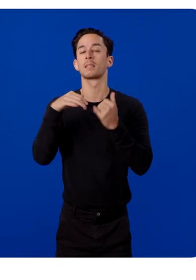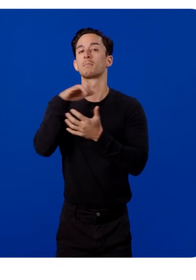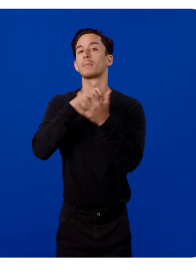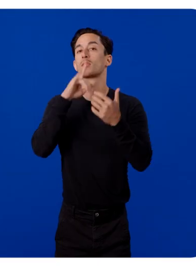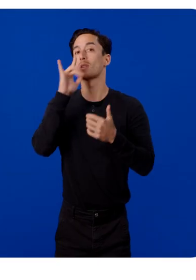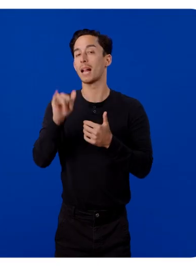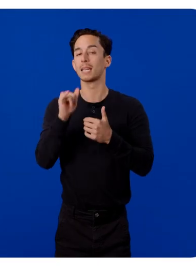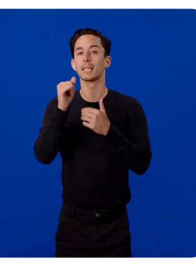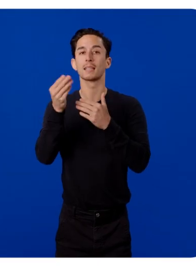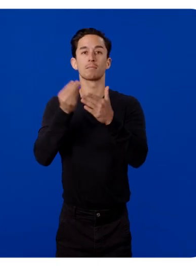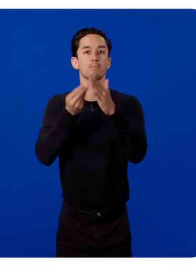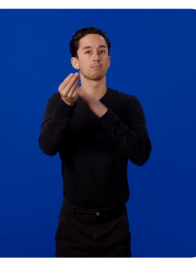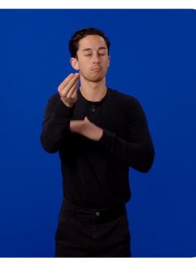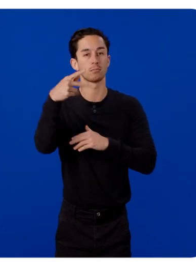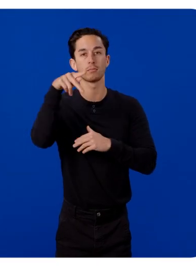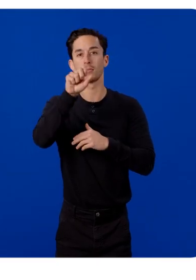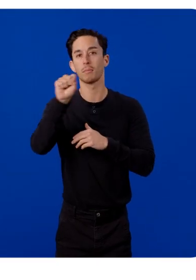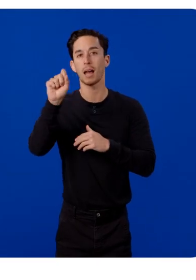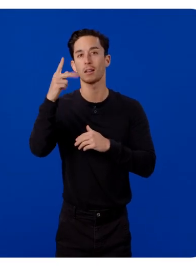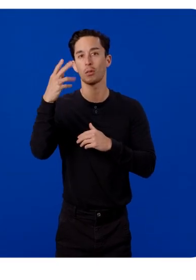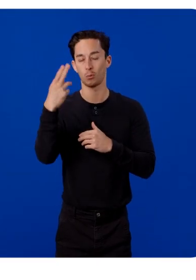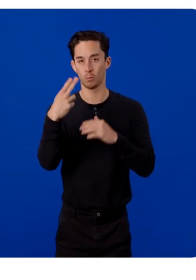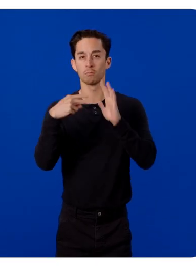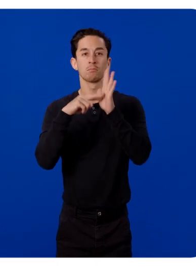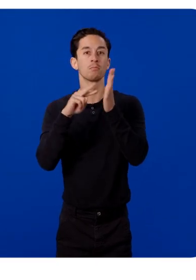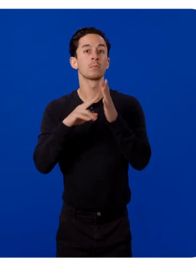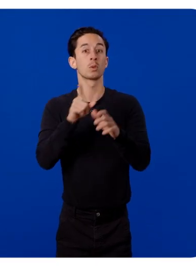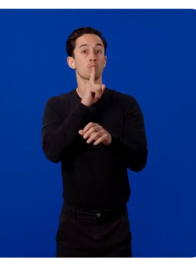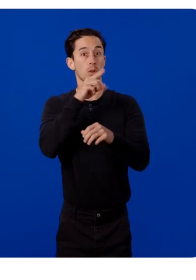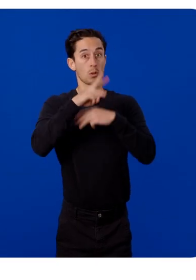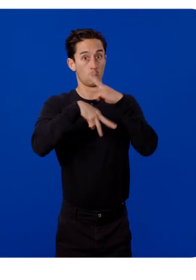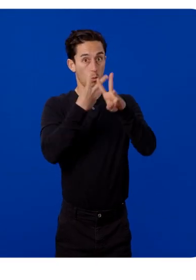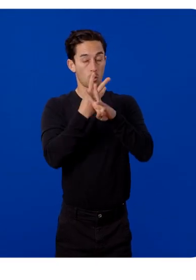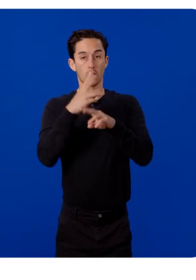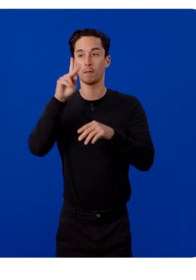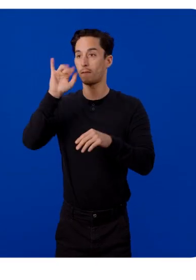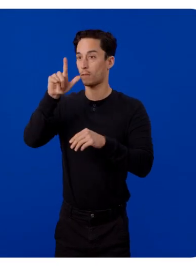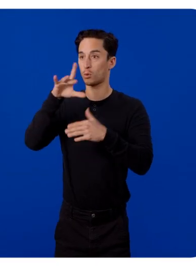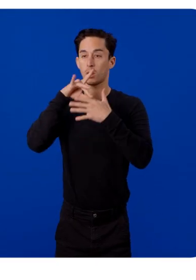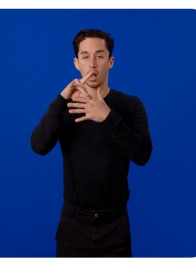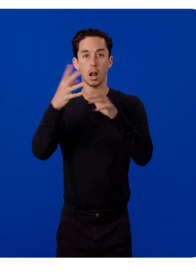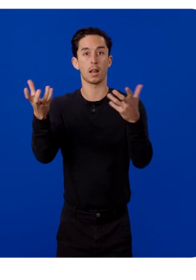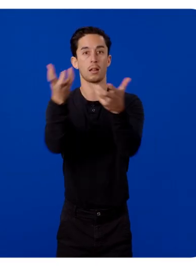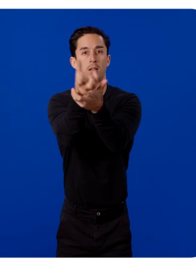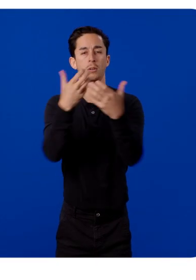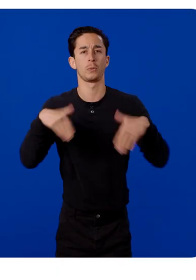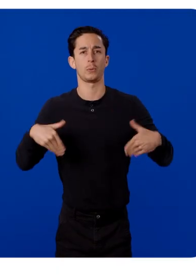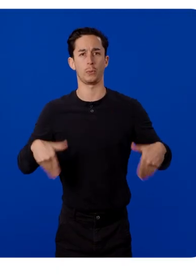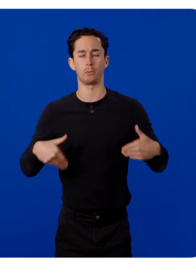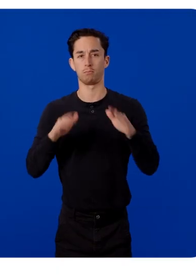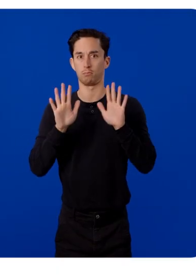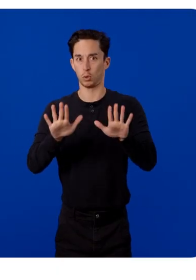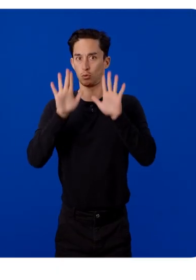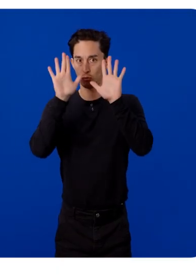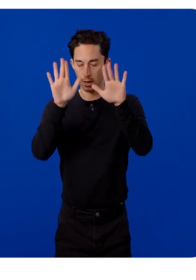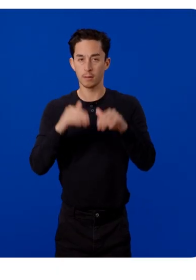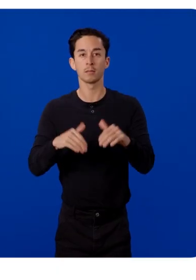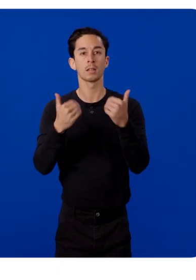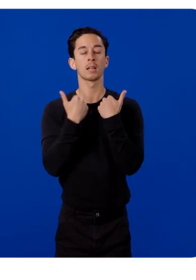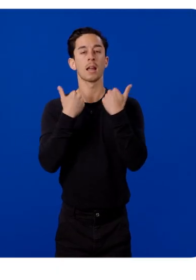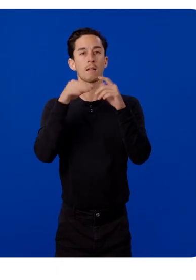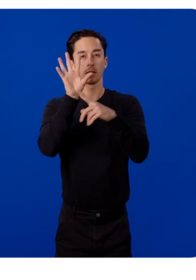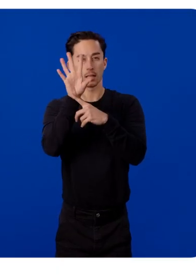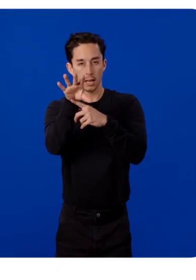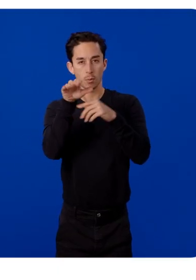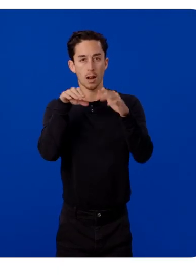reality and pass-through. The ability to blend the real world with virtual content is truly magical. We recently added support for pass-through